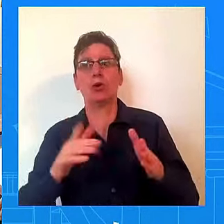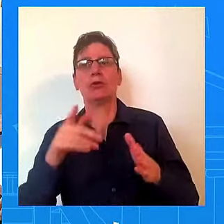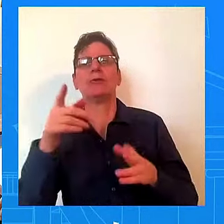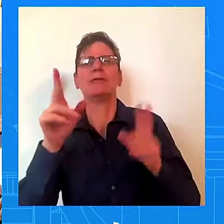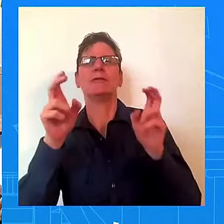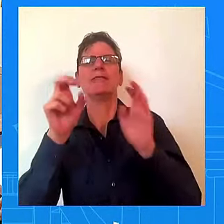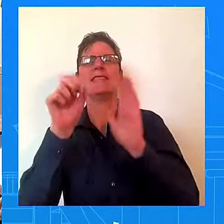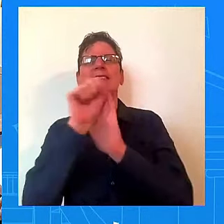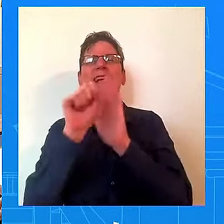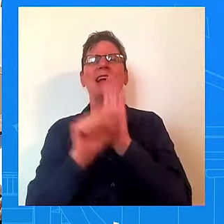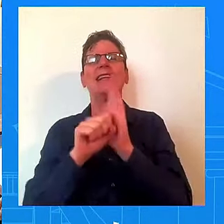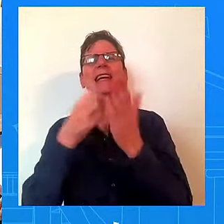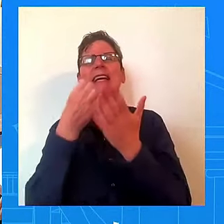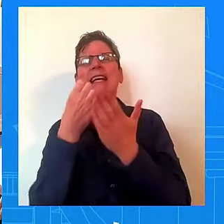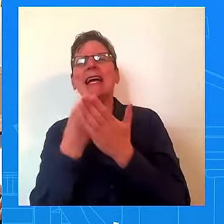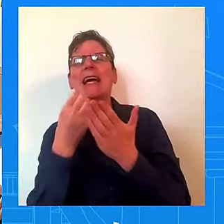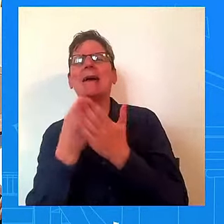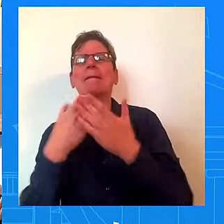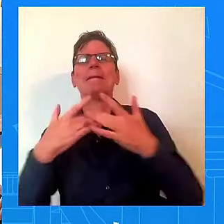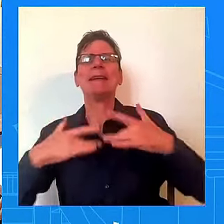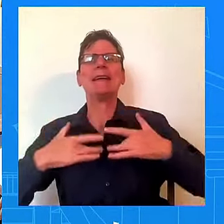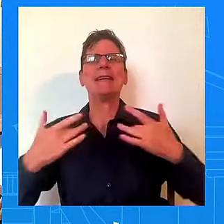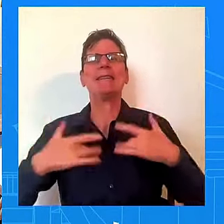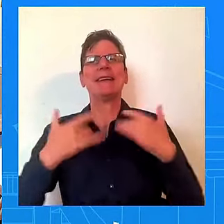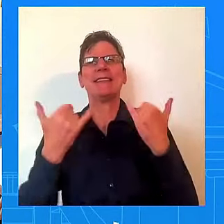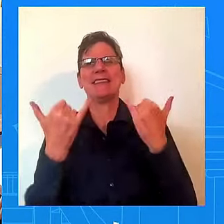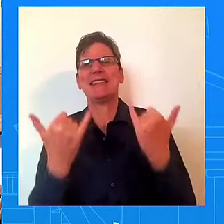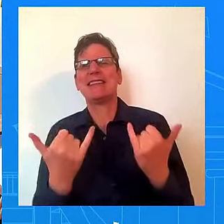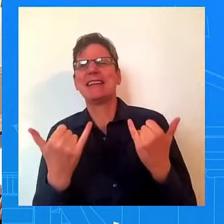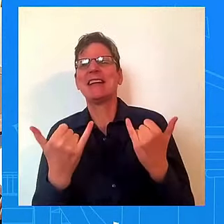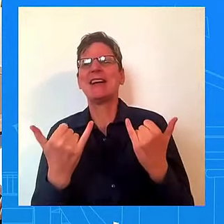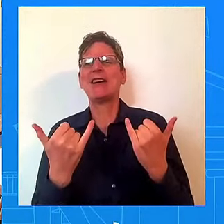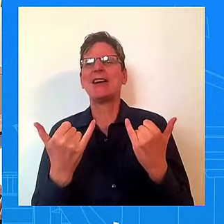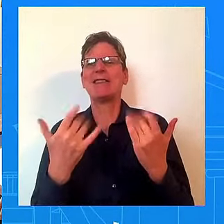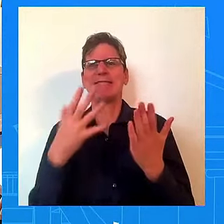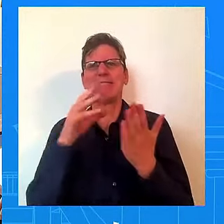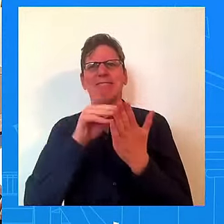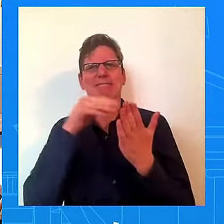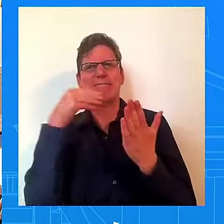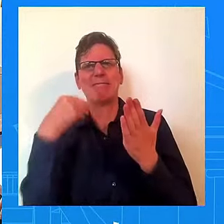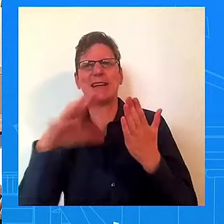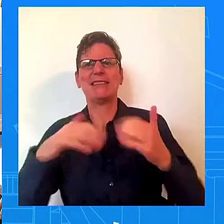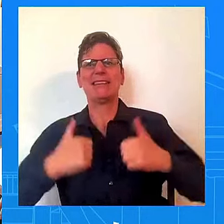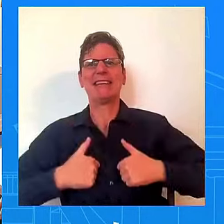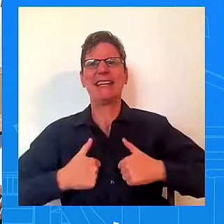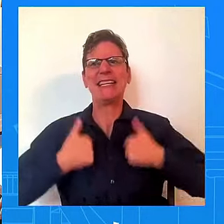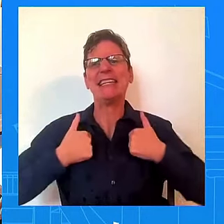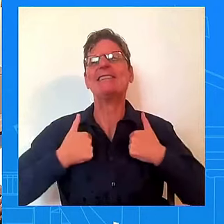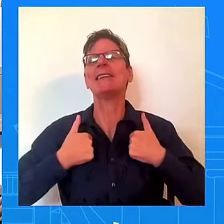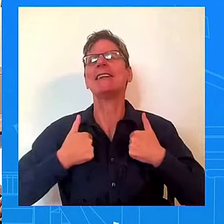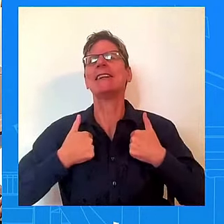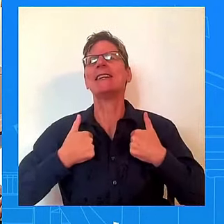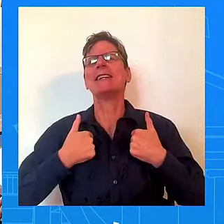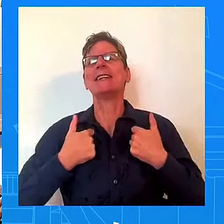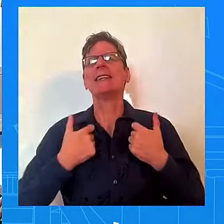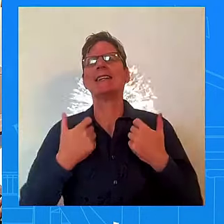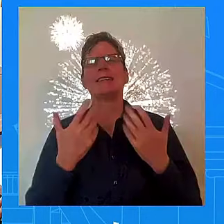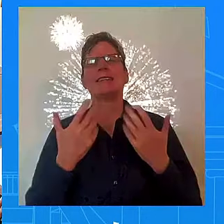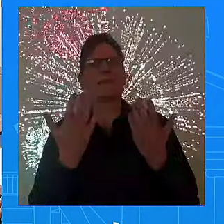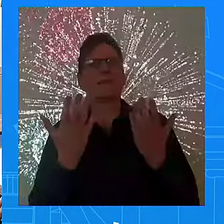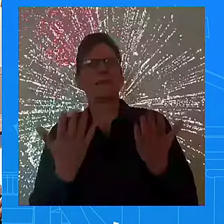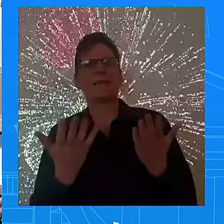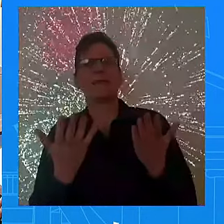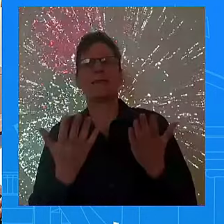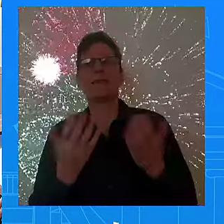opportunities are keeping up. So why do you think so many Americans are either unaware of Biden's economic investments or haven't